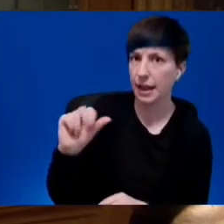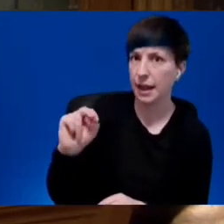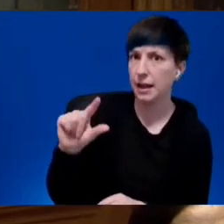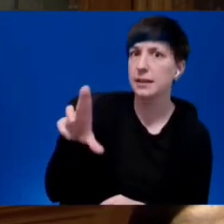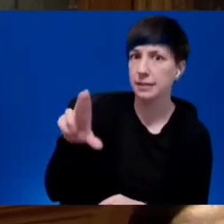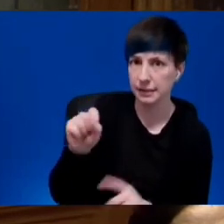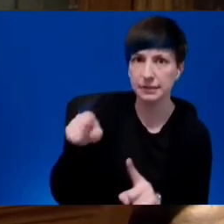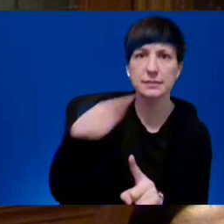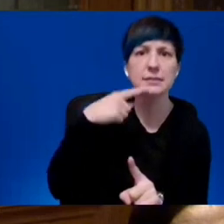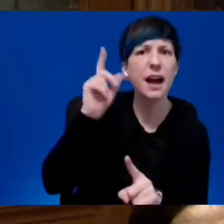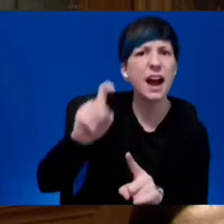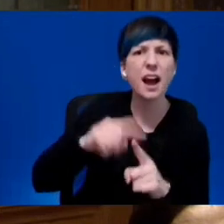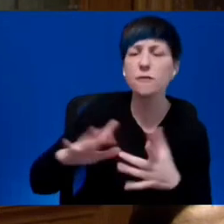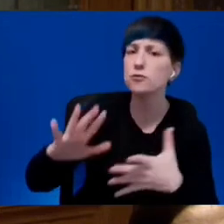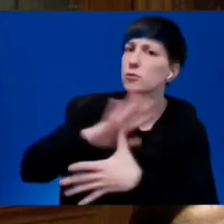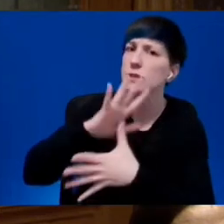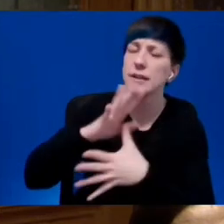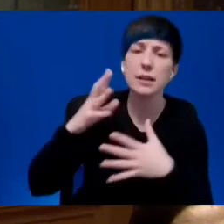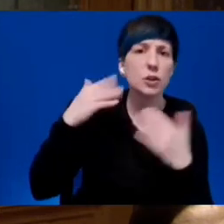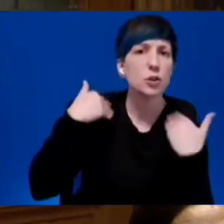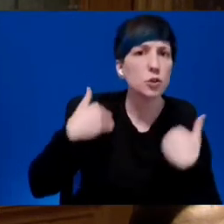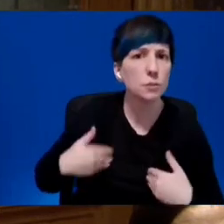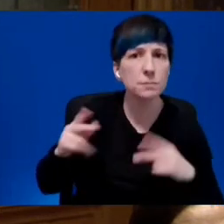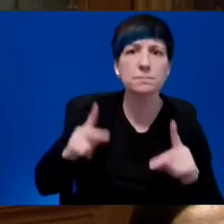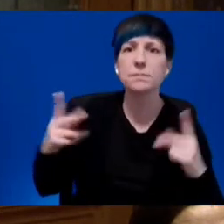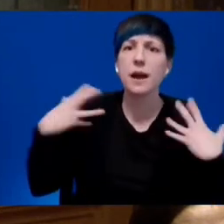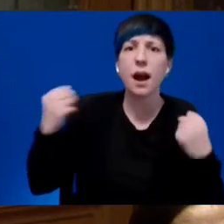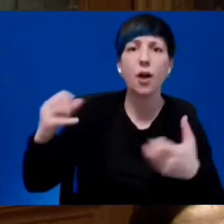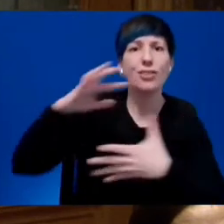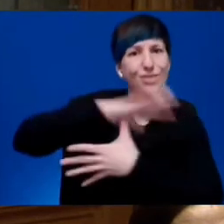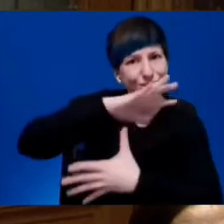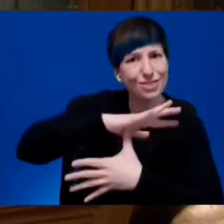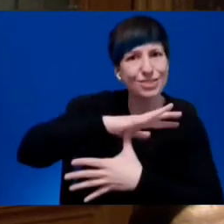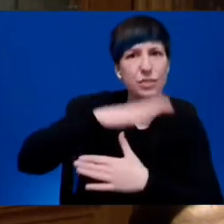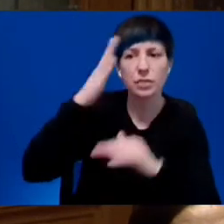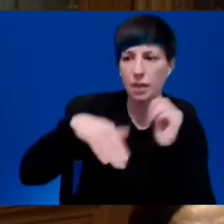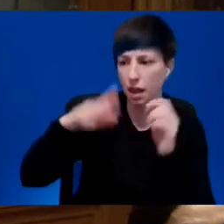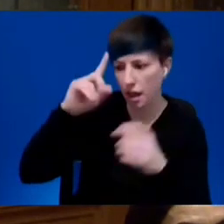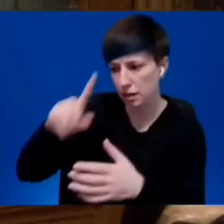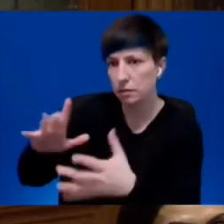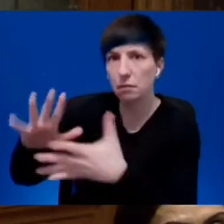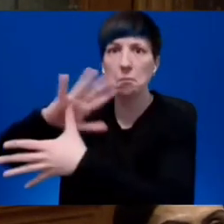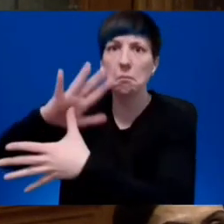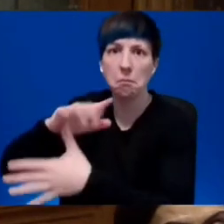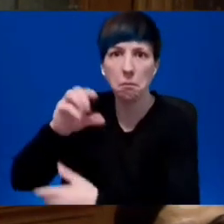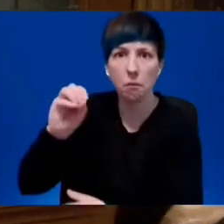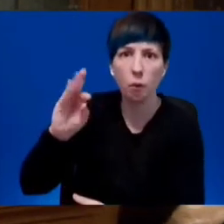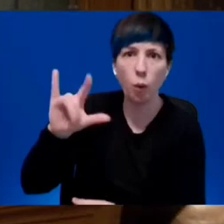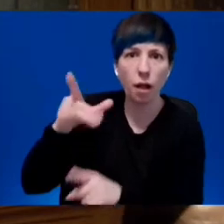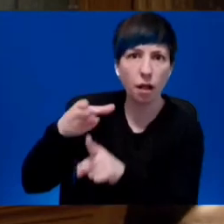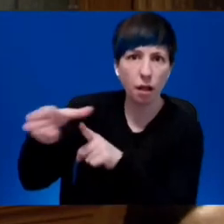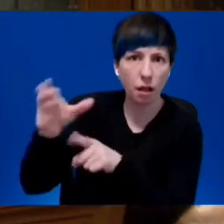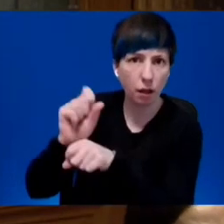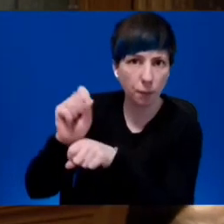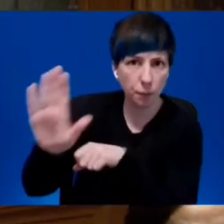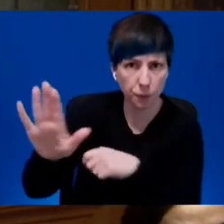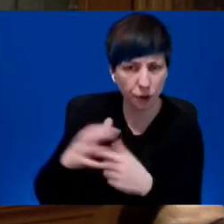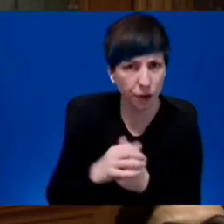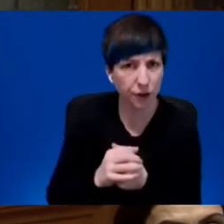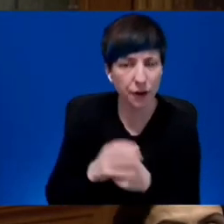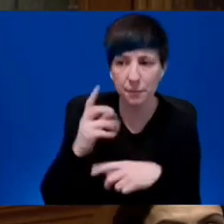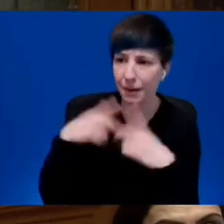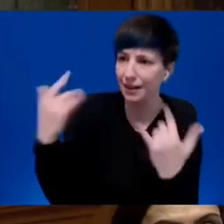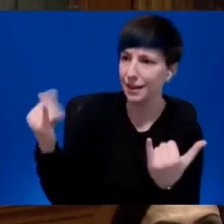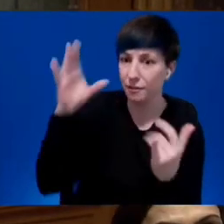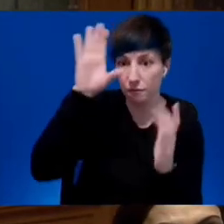human health ahead of the lies of the oil sector. Meanwhile, in BC, photos and quotes from the Premier and the Minister of Energy and